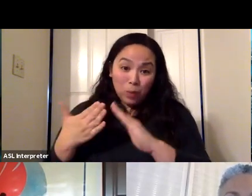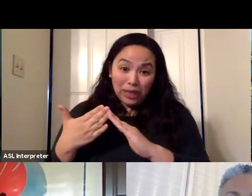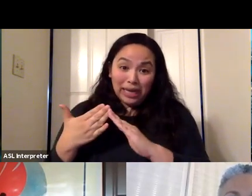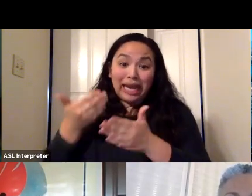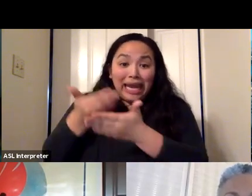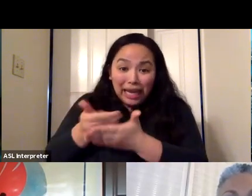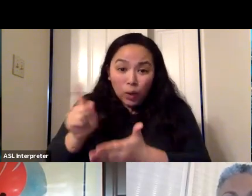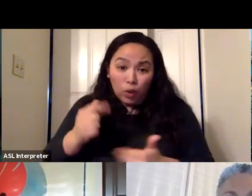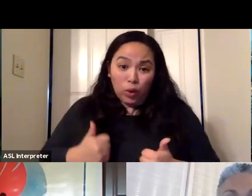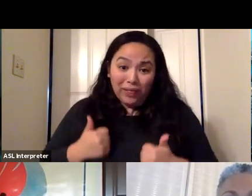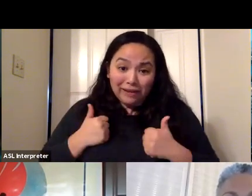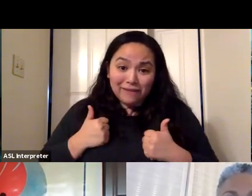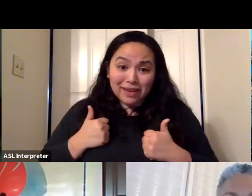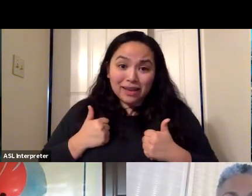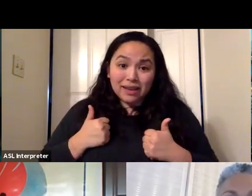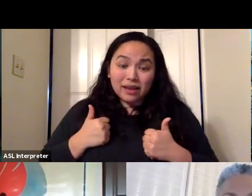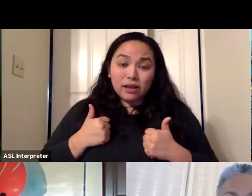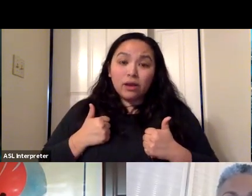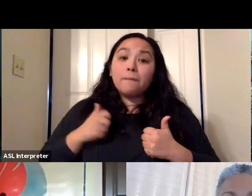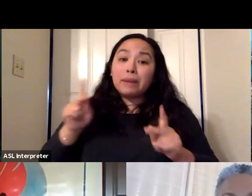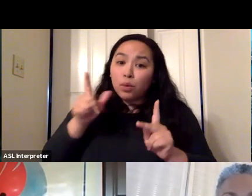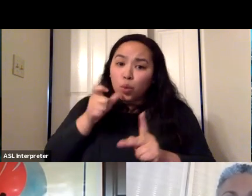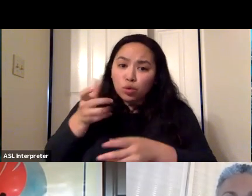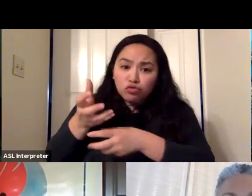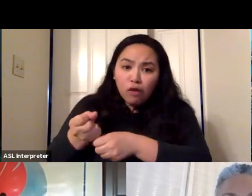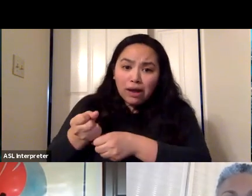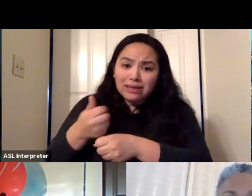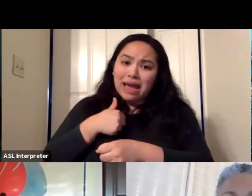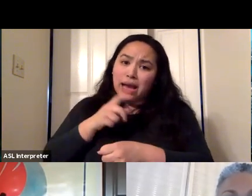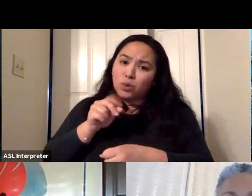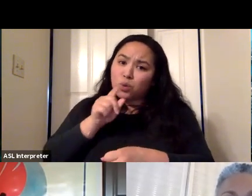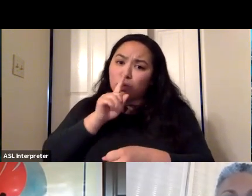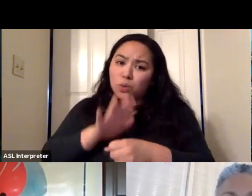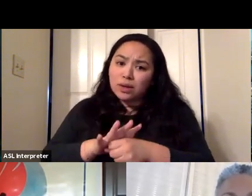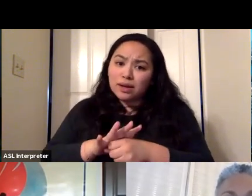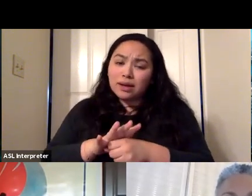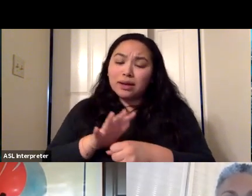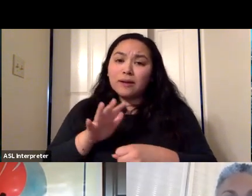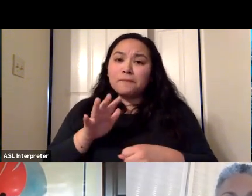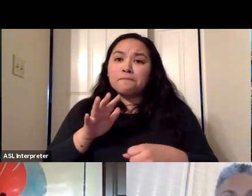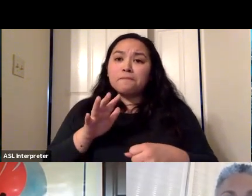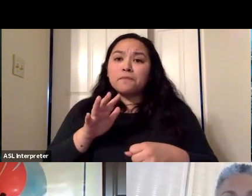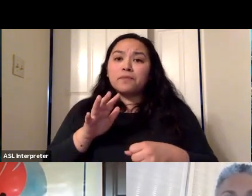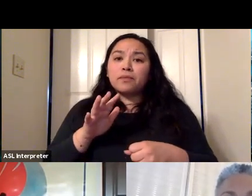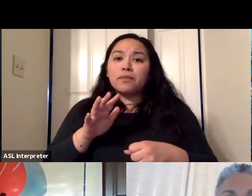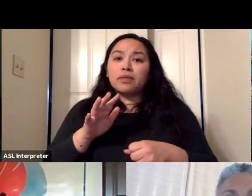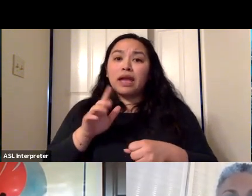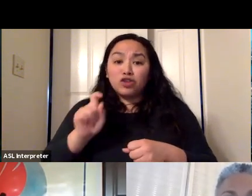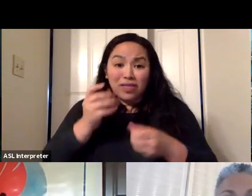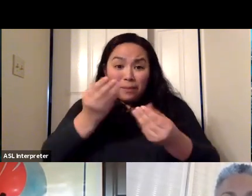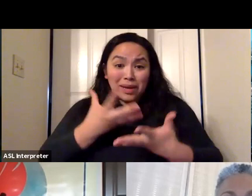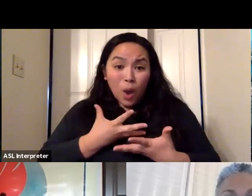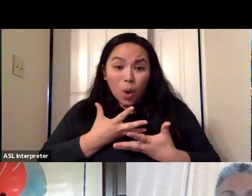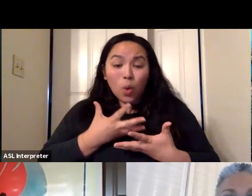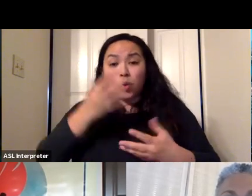from where you live, from people that you trust. I can just about guarantee that. And you should let us know, let the public